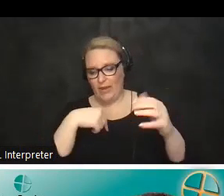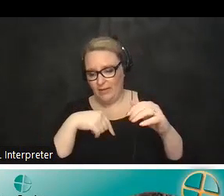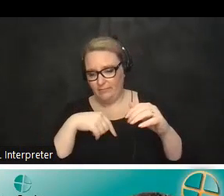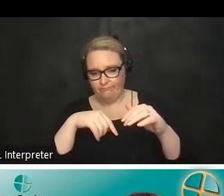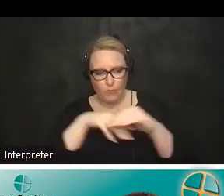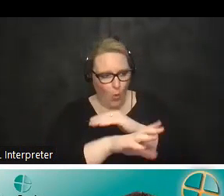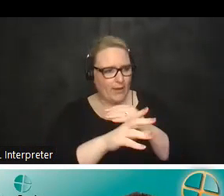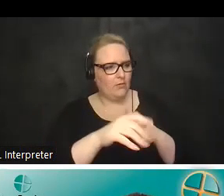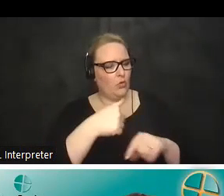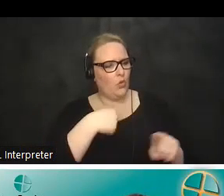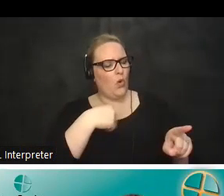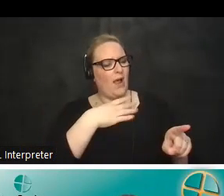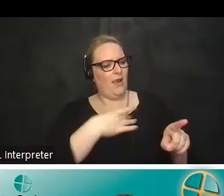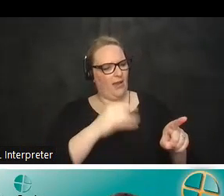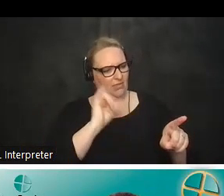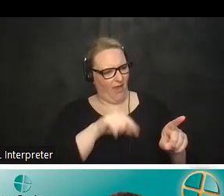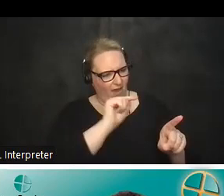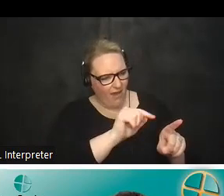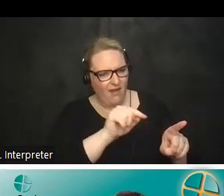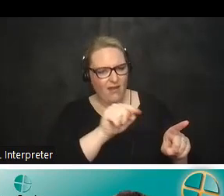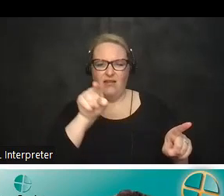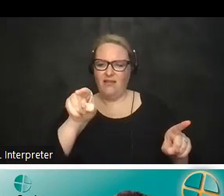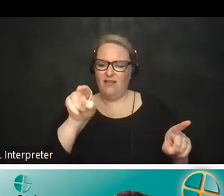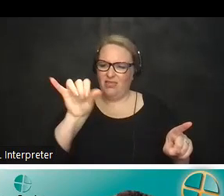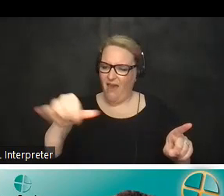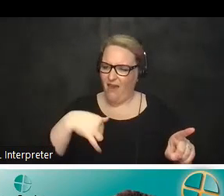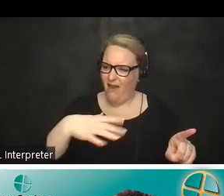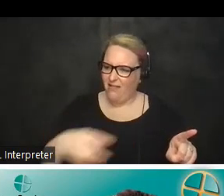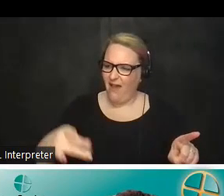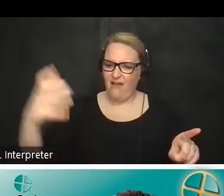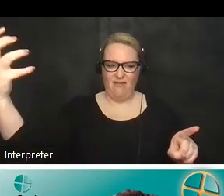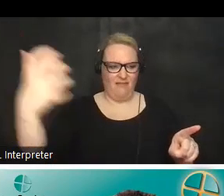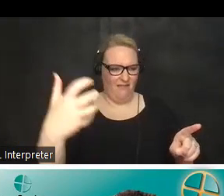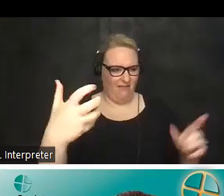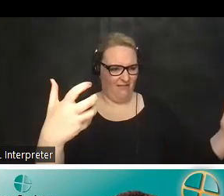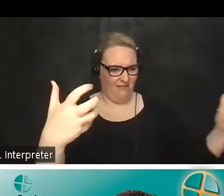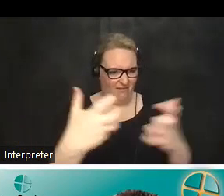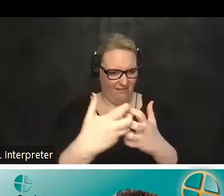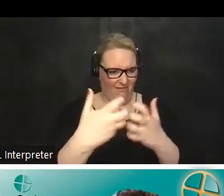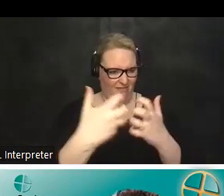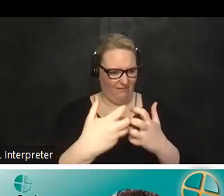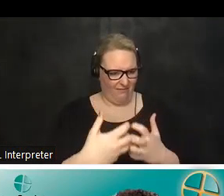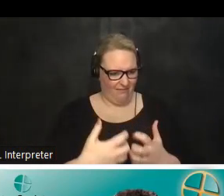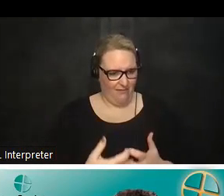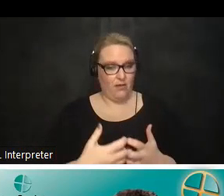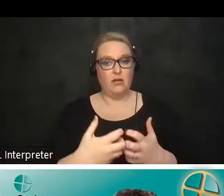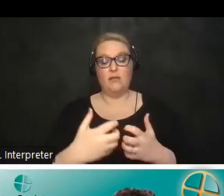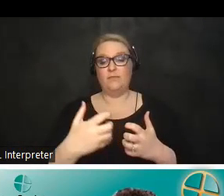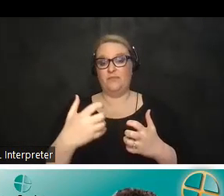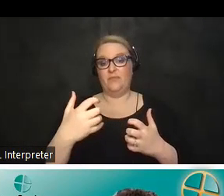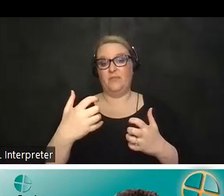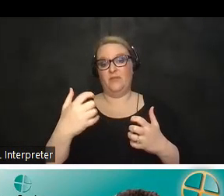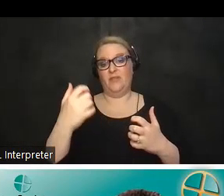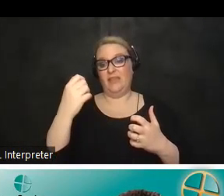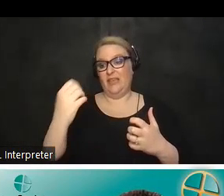i like this from this feature and i like this from this and we're able to create sometimes things that would be very cost prohibitive with a